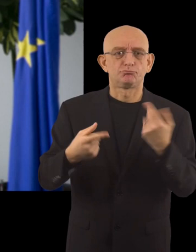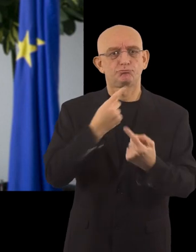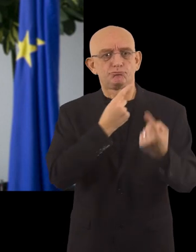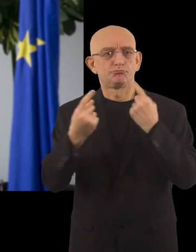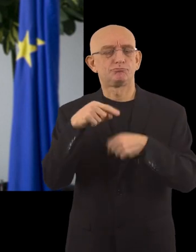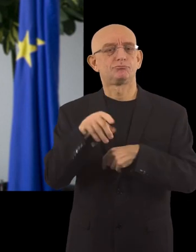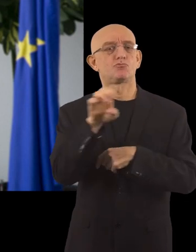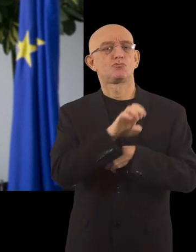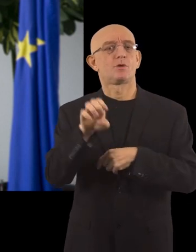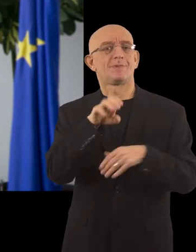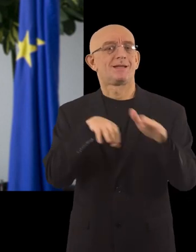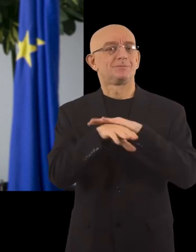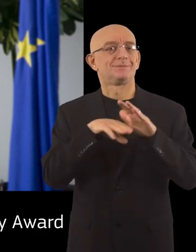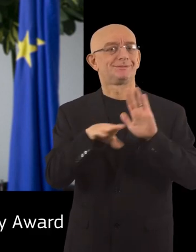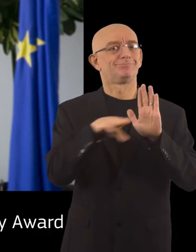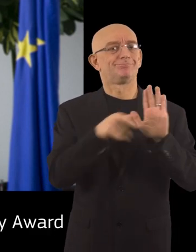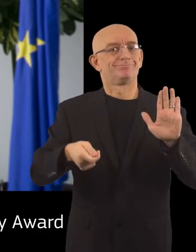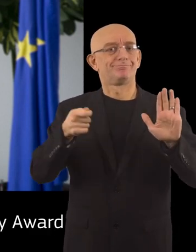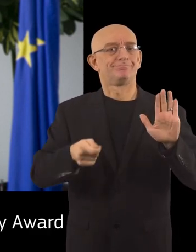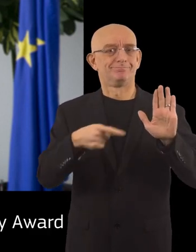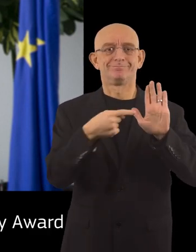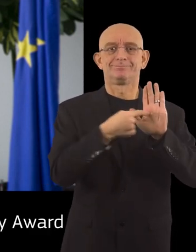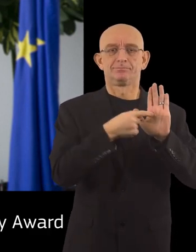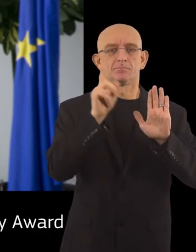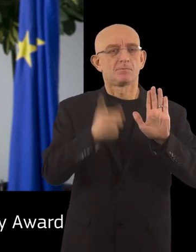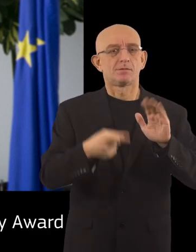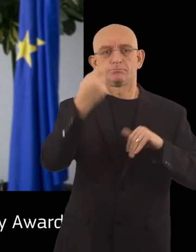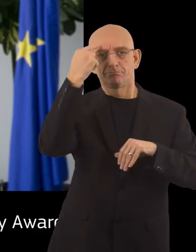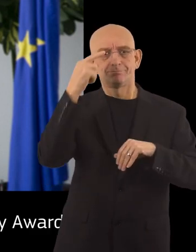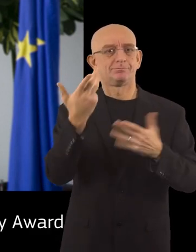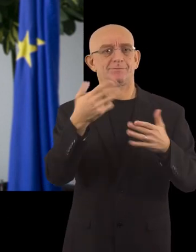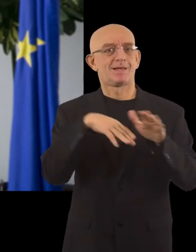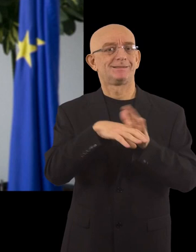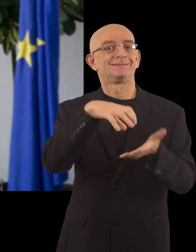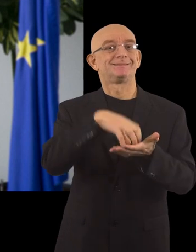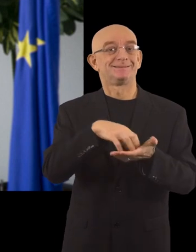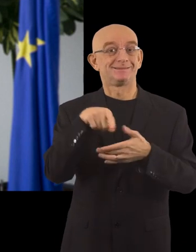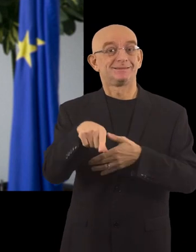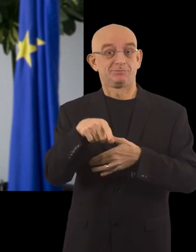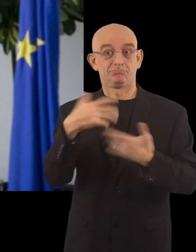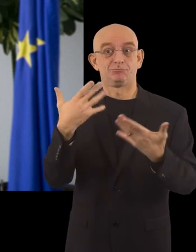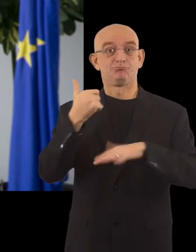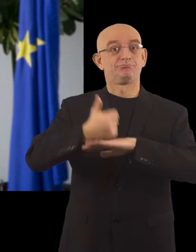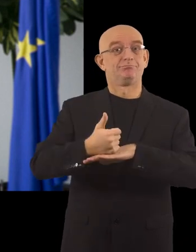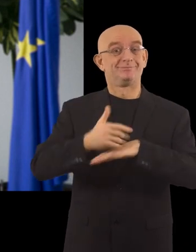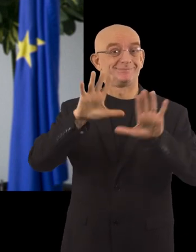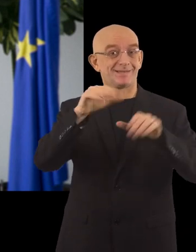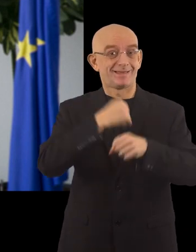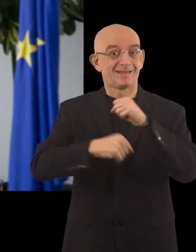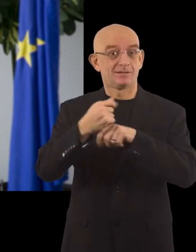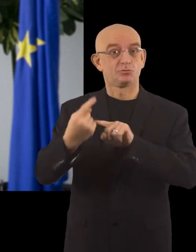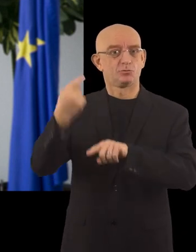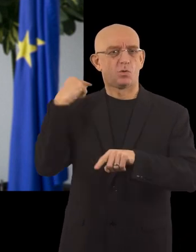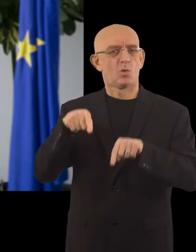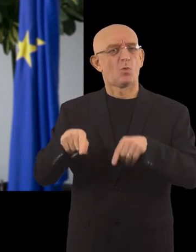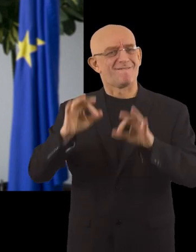about the European Accessibility Act. We should also remember that the Access City Award was created a decade ago and